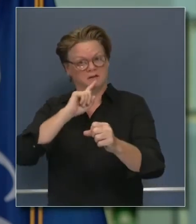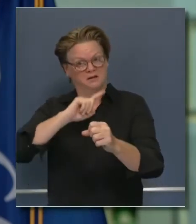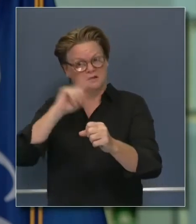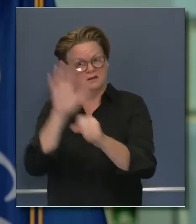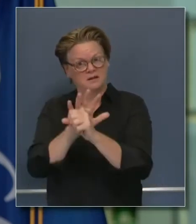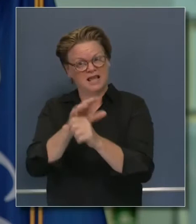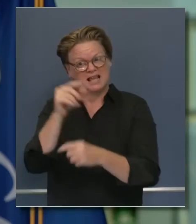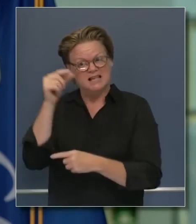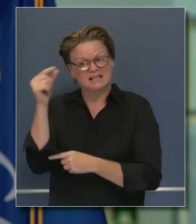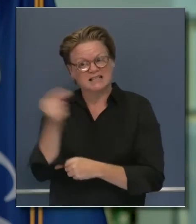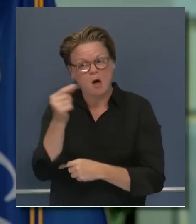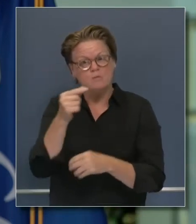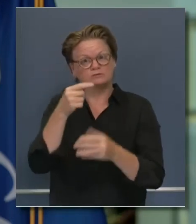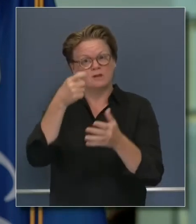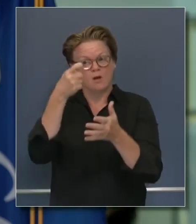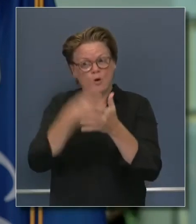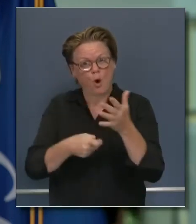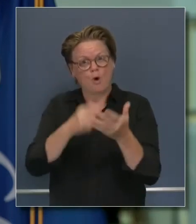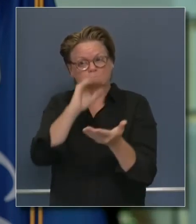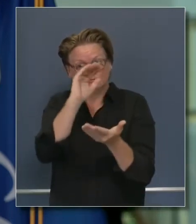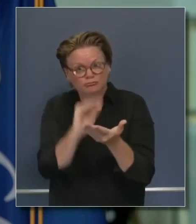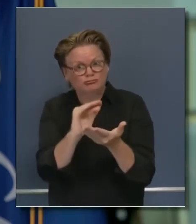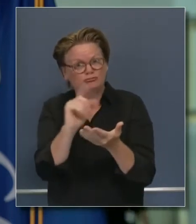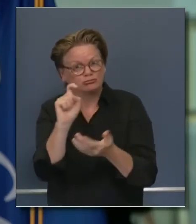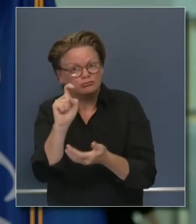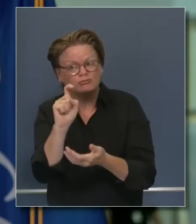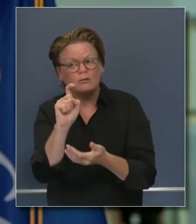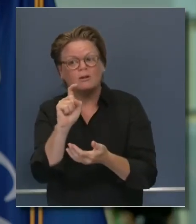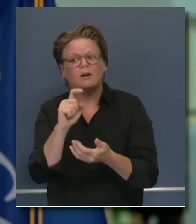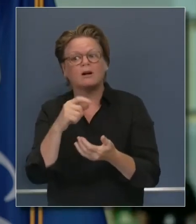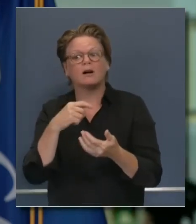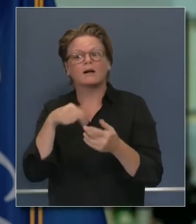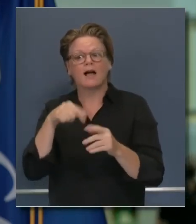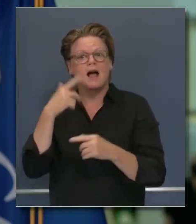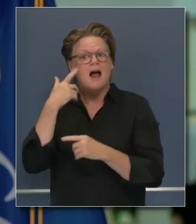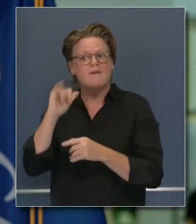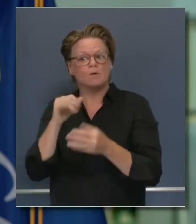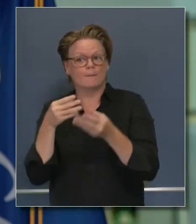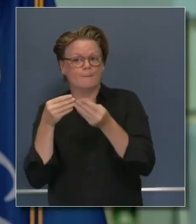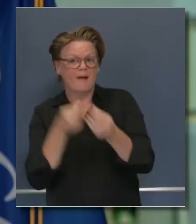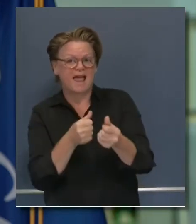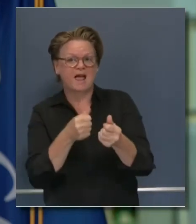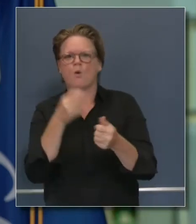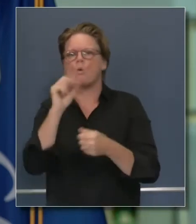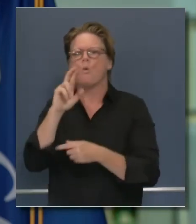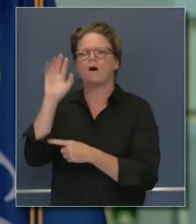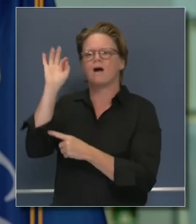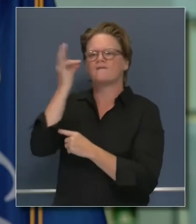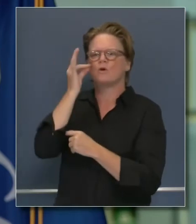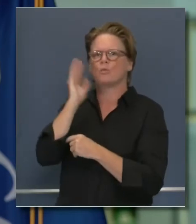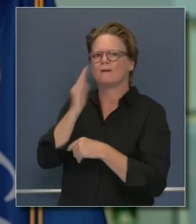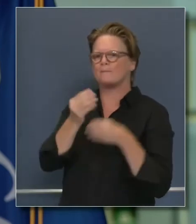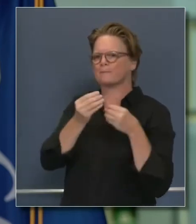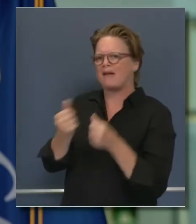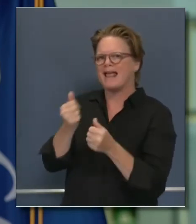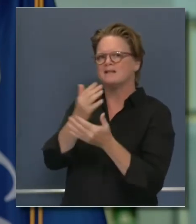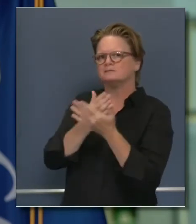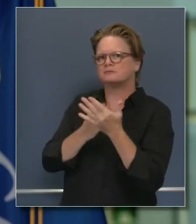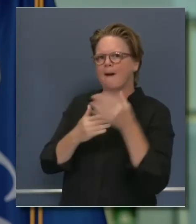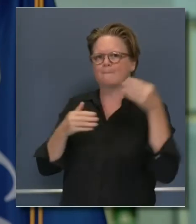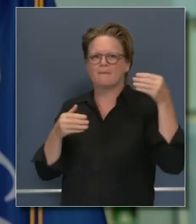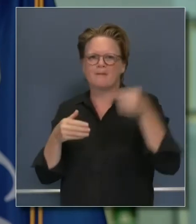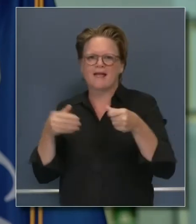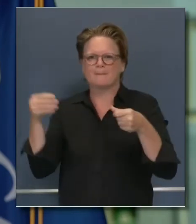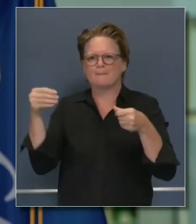expecting federal aid that would further offset other costs that the state is expected